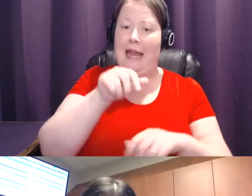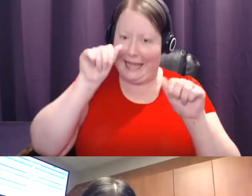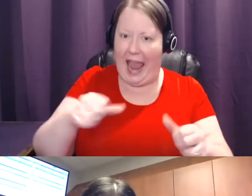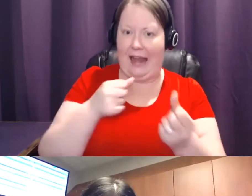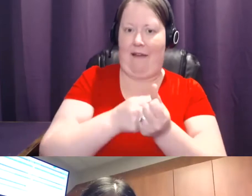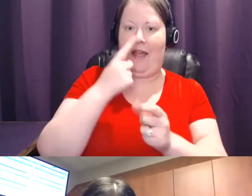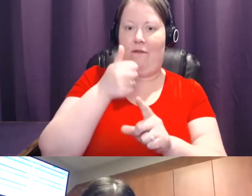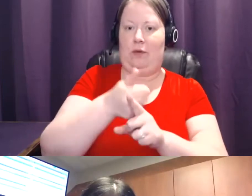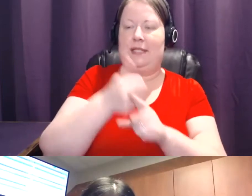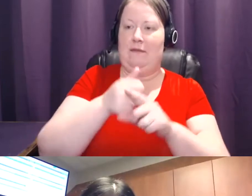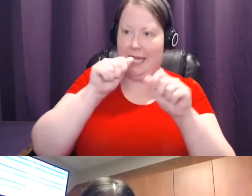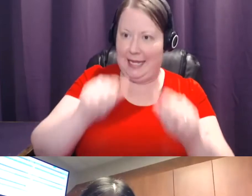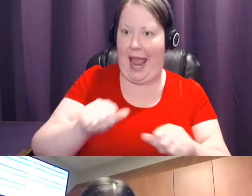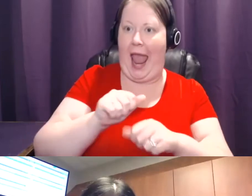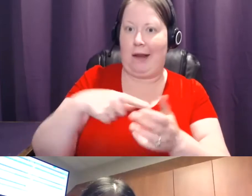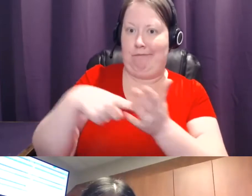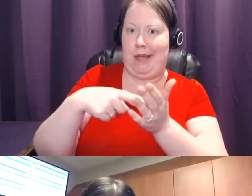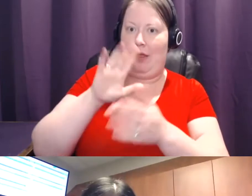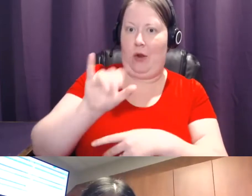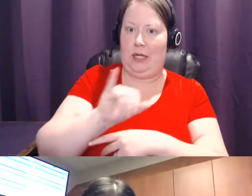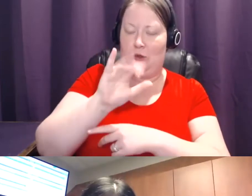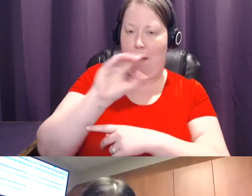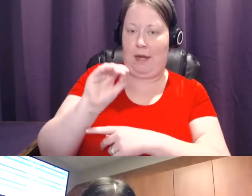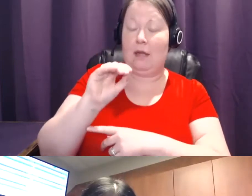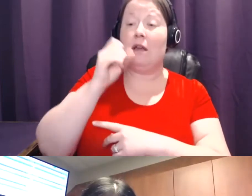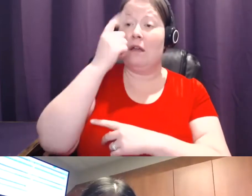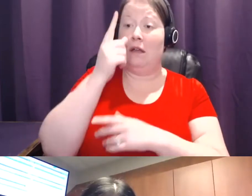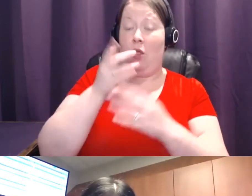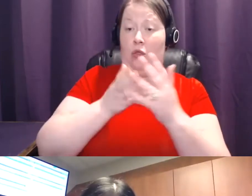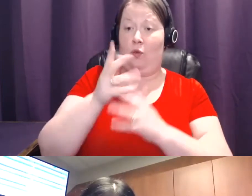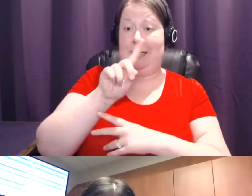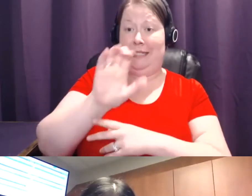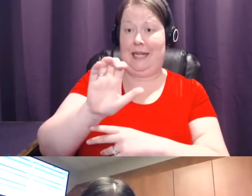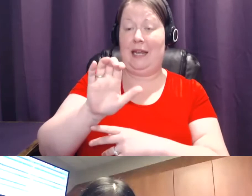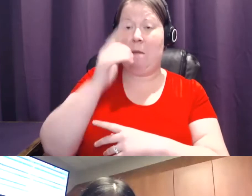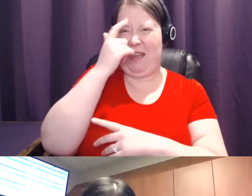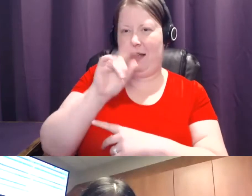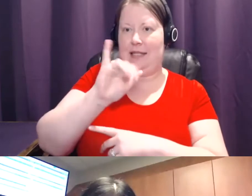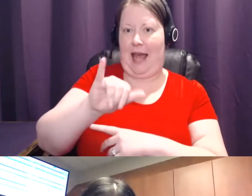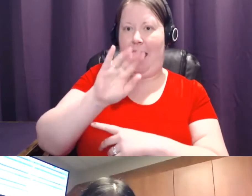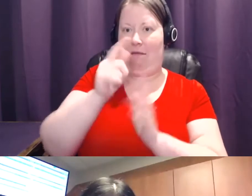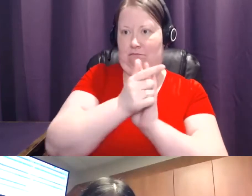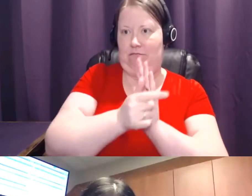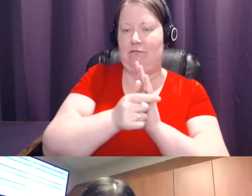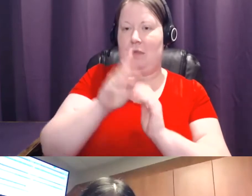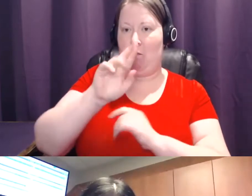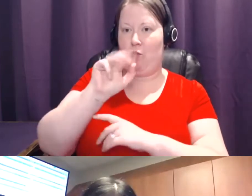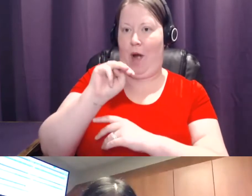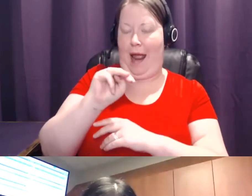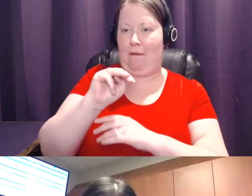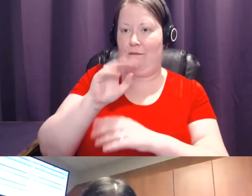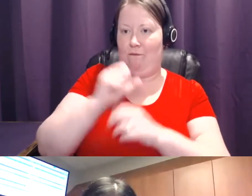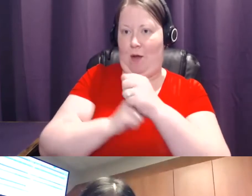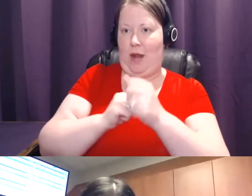to say that in D.C., by law, these additional tests are covered as a result of the bill that the Brem Foundation was fundamental